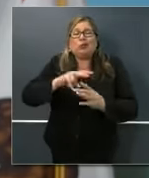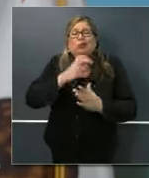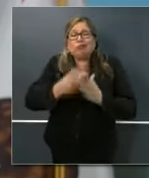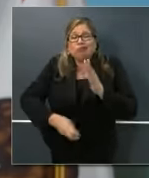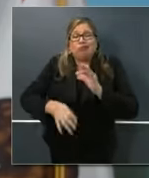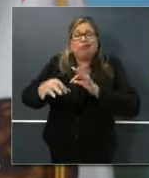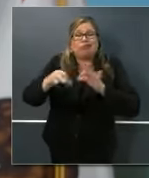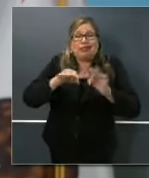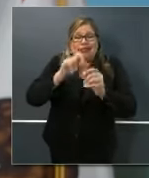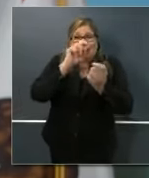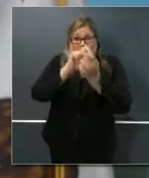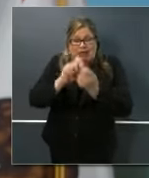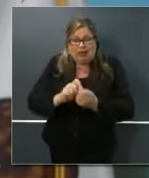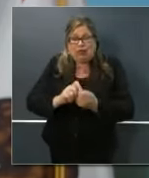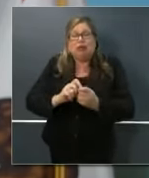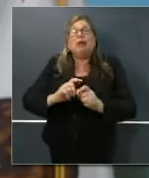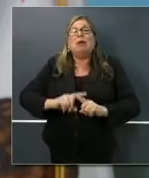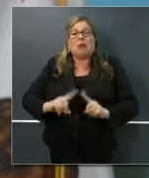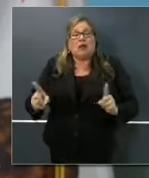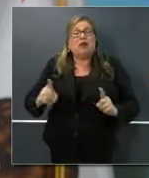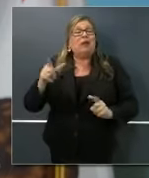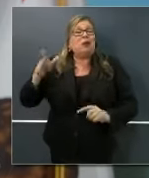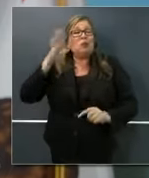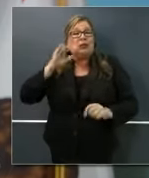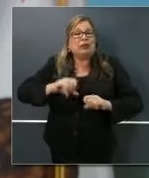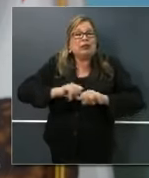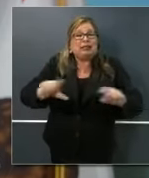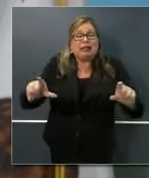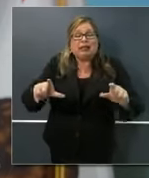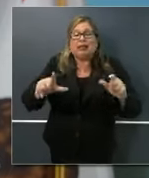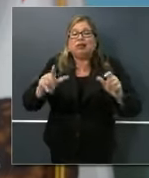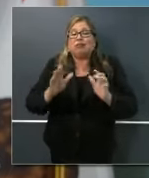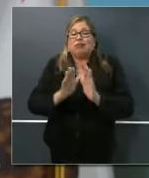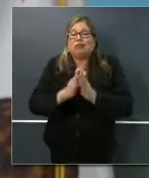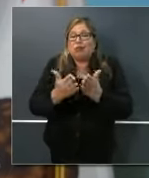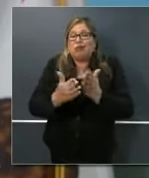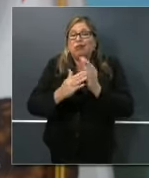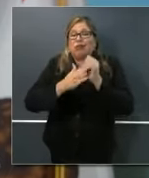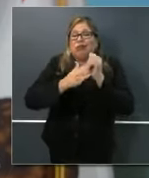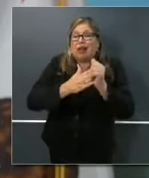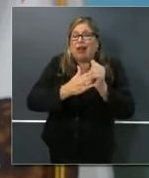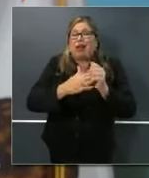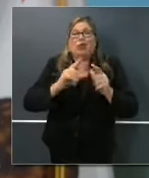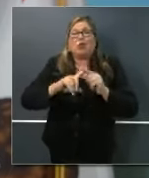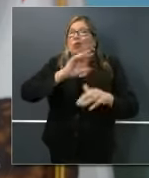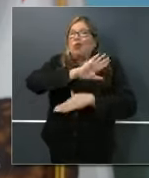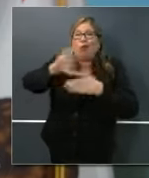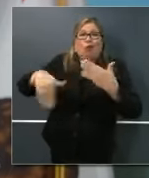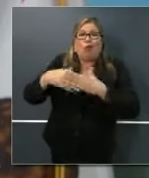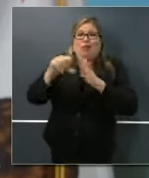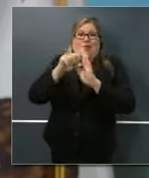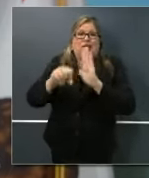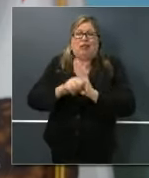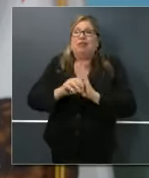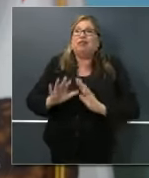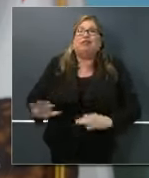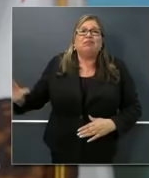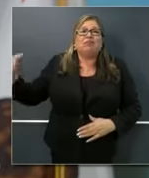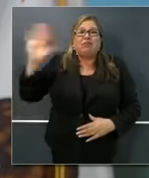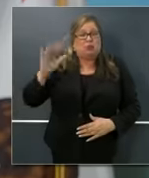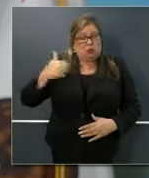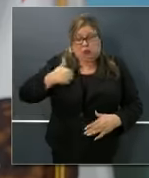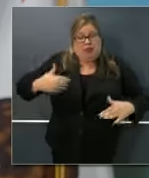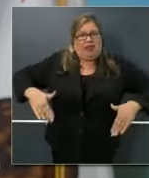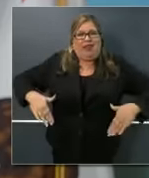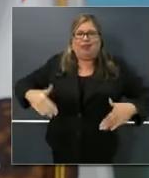the booklet is being sent out in real time to states large and small across this country. We haven't had time to review the